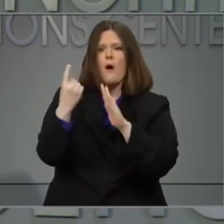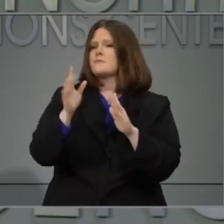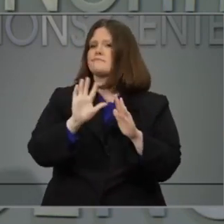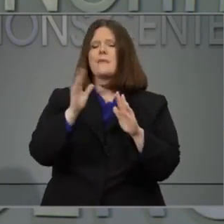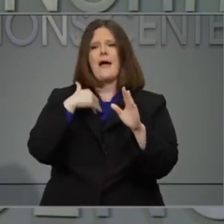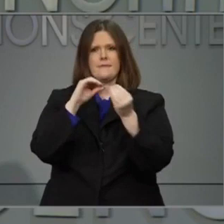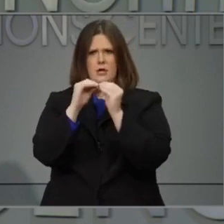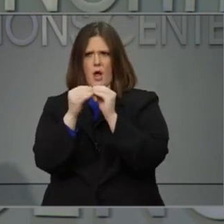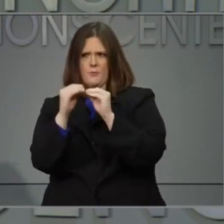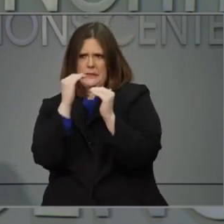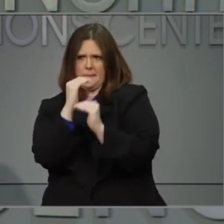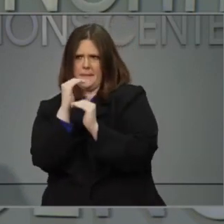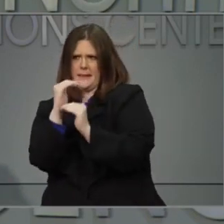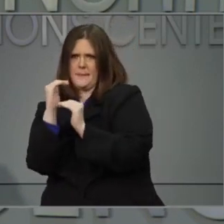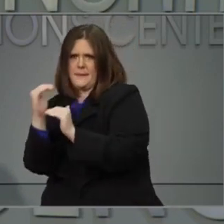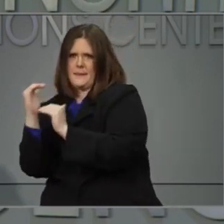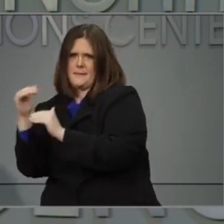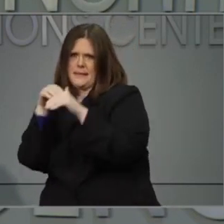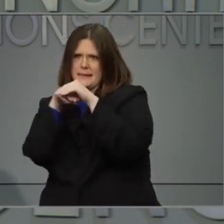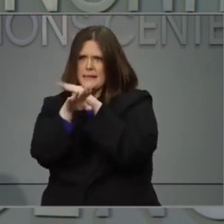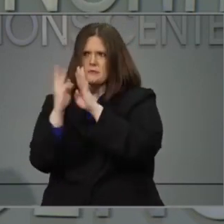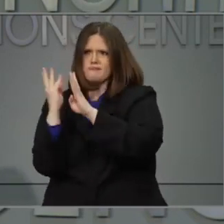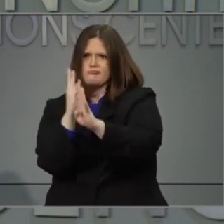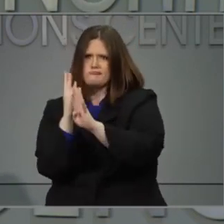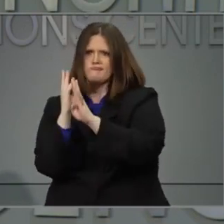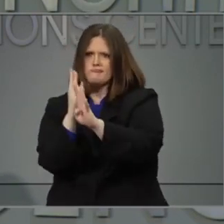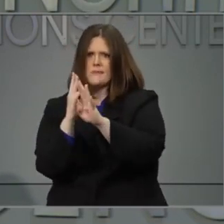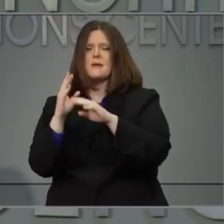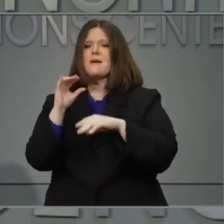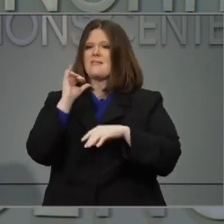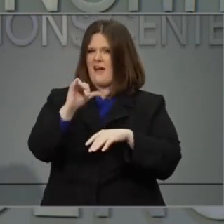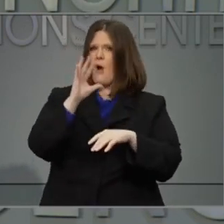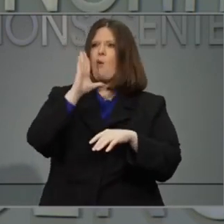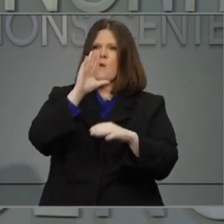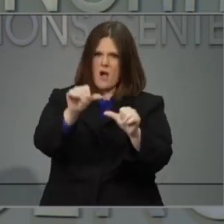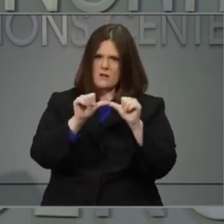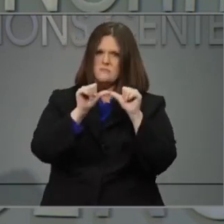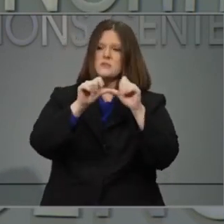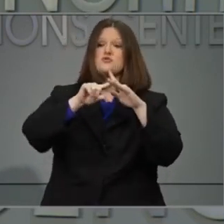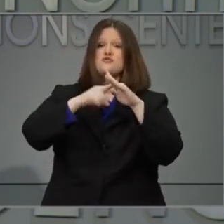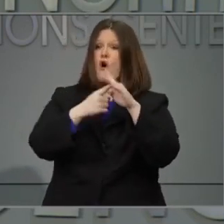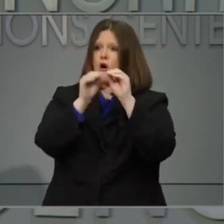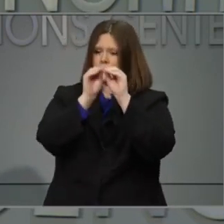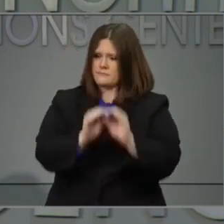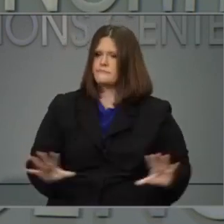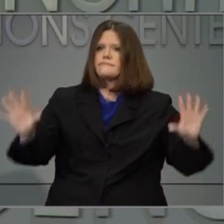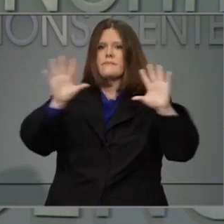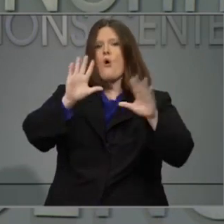those limits are mandatory across the state for retailers.